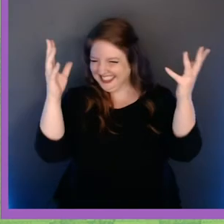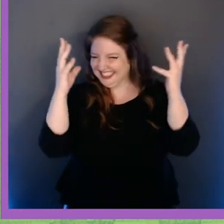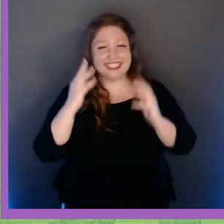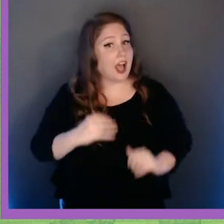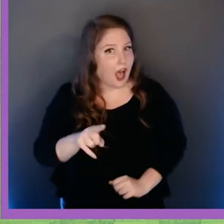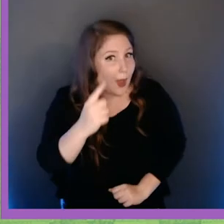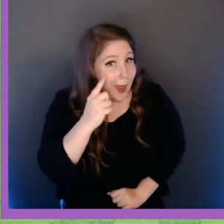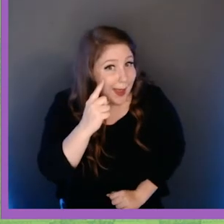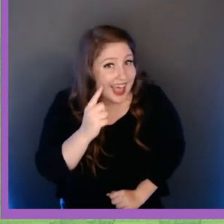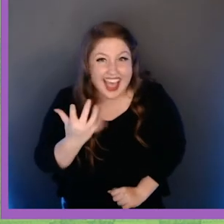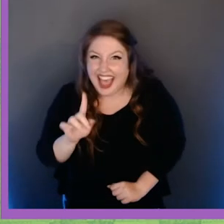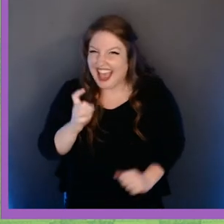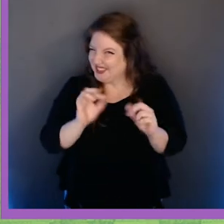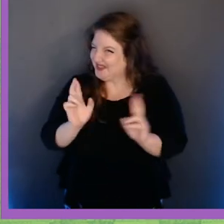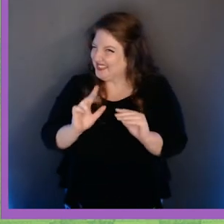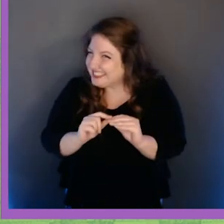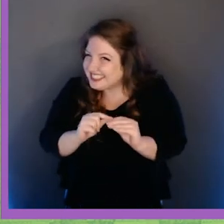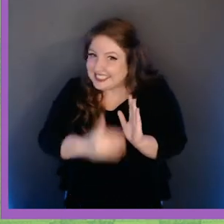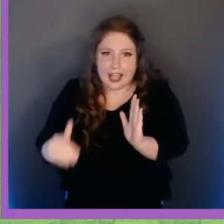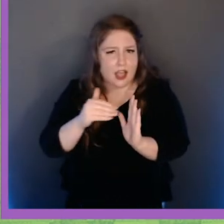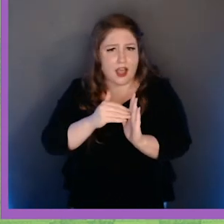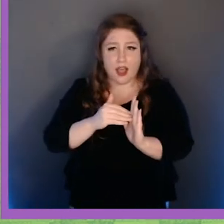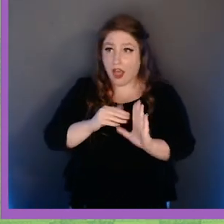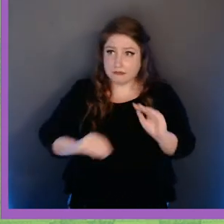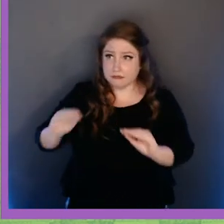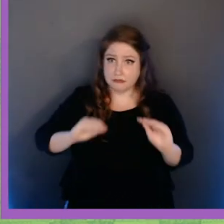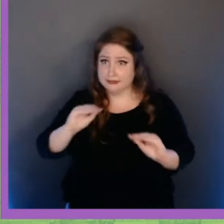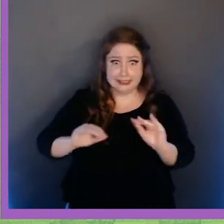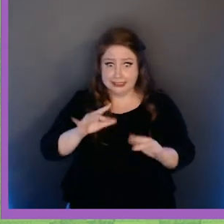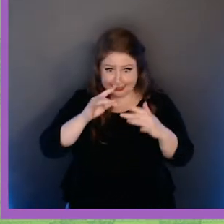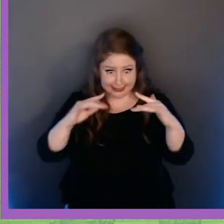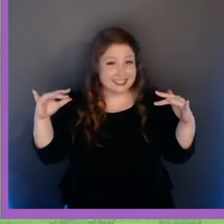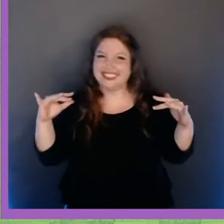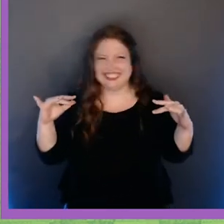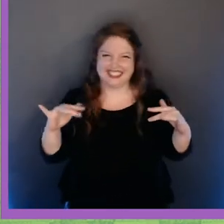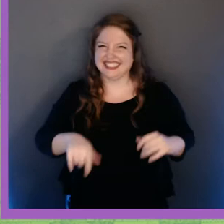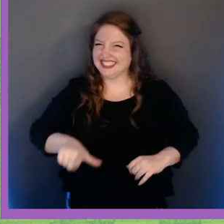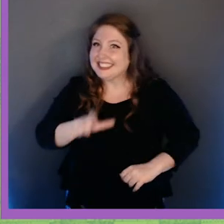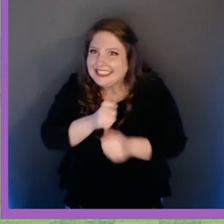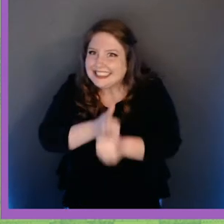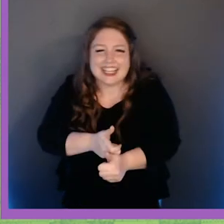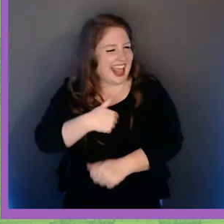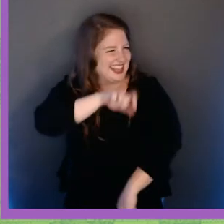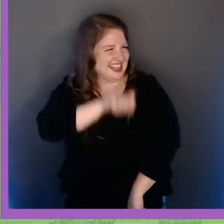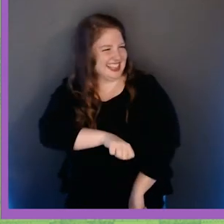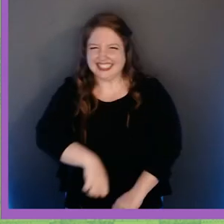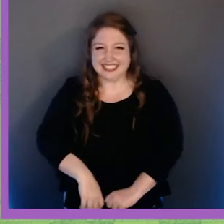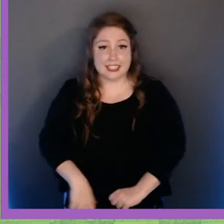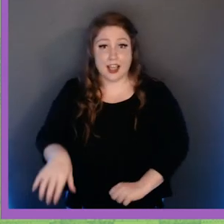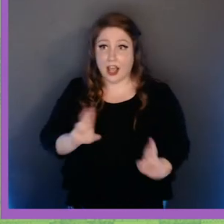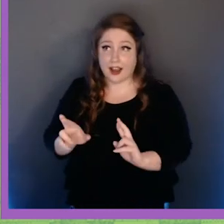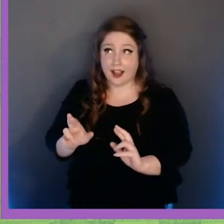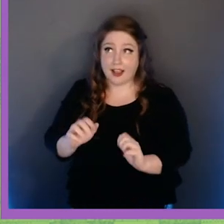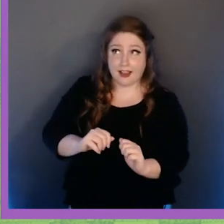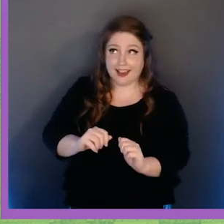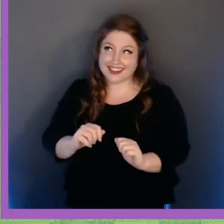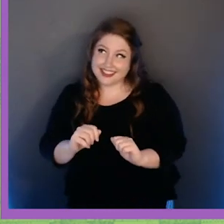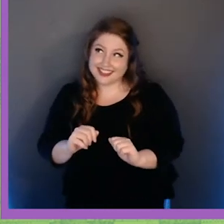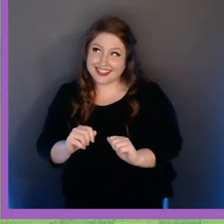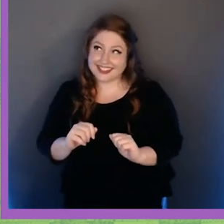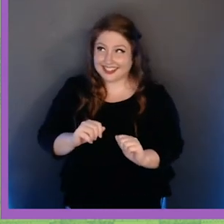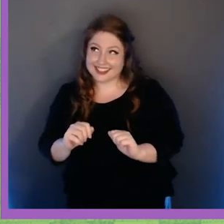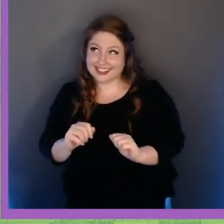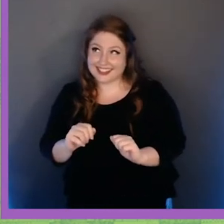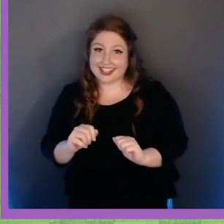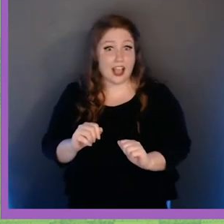Cicada. What do you think? We're gonna do it one more time. There's a lot of movement going on here. And I love it. So let's clap it.